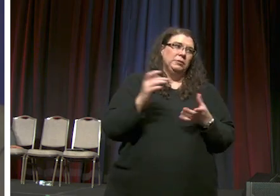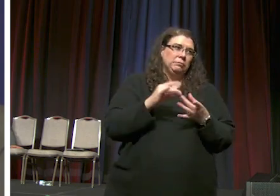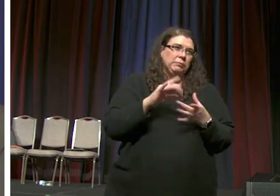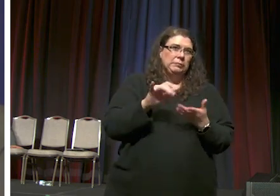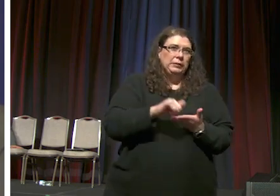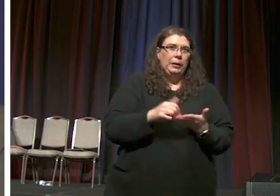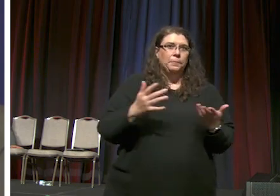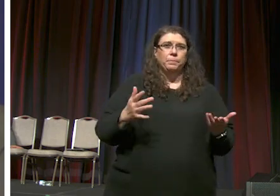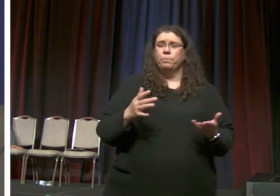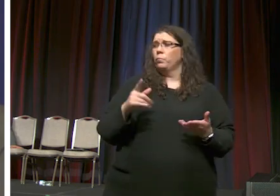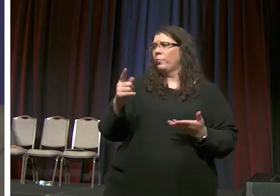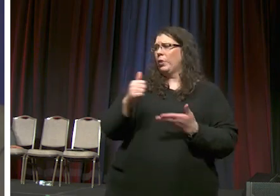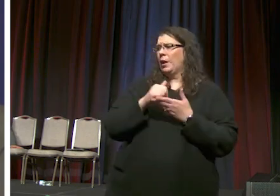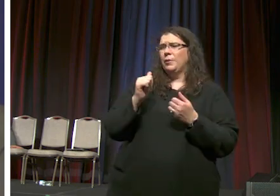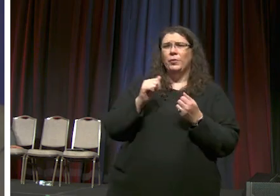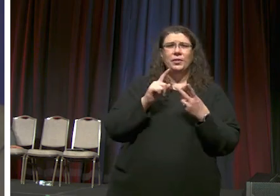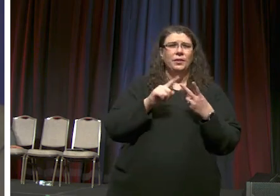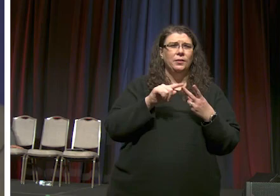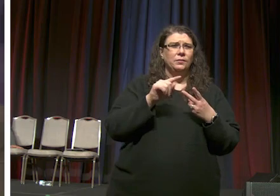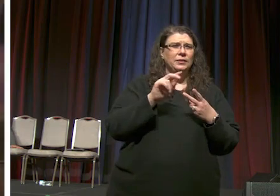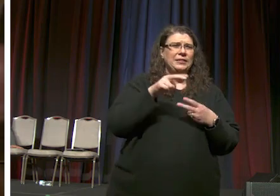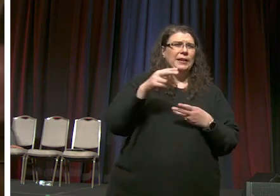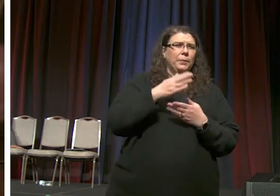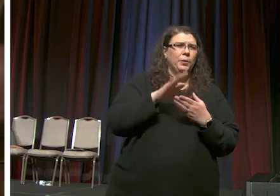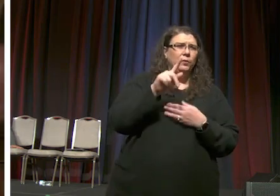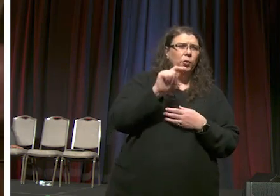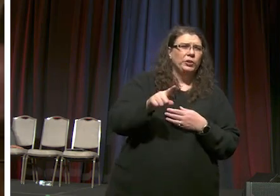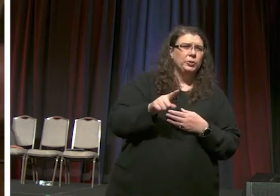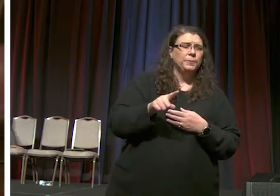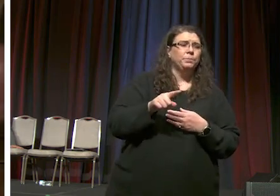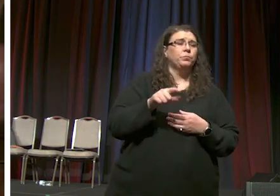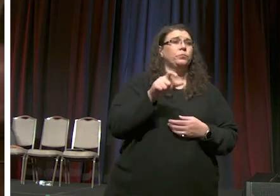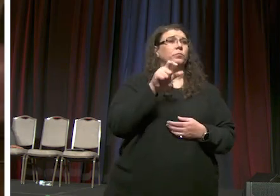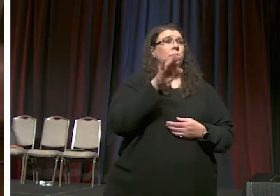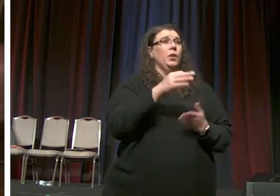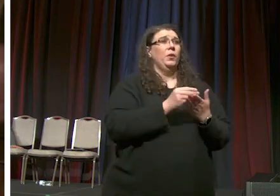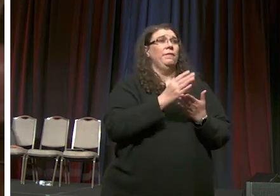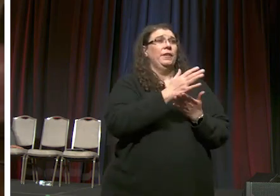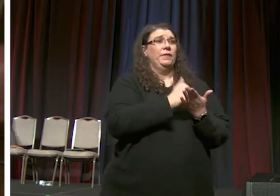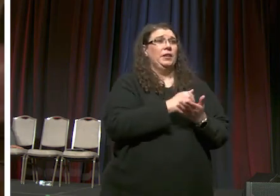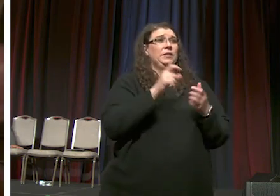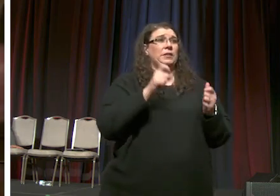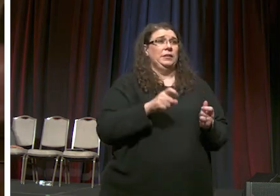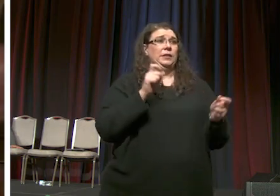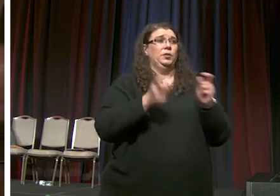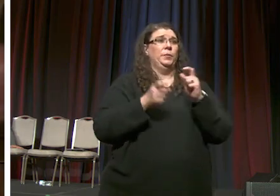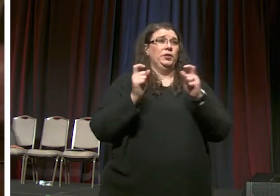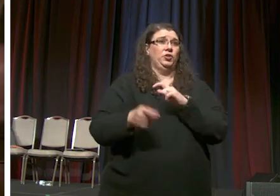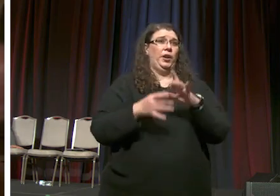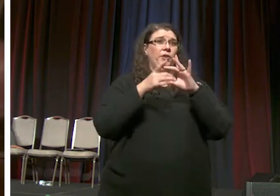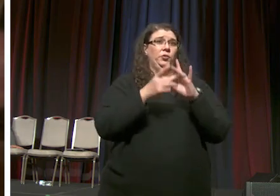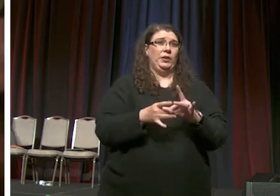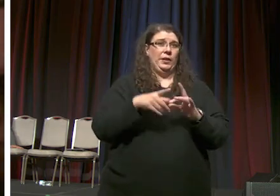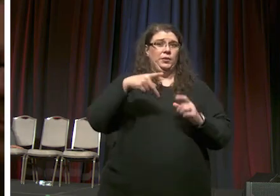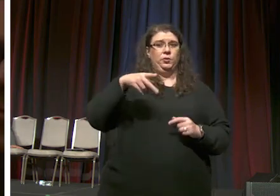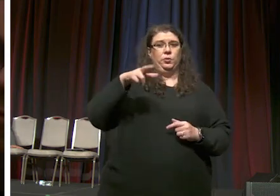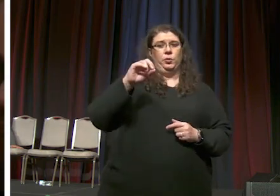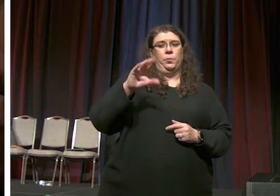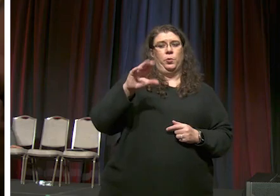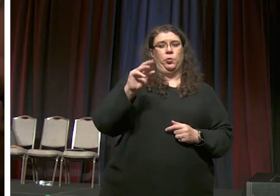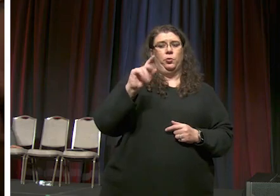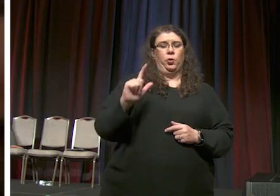can help me with the part b of your question okay so if the funding needs to be changed related to the protocol